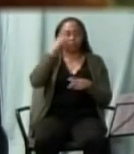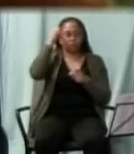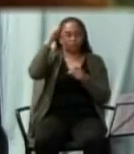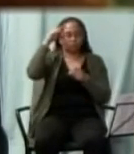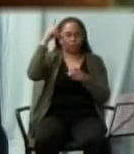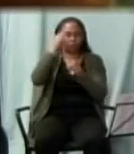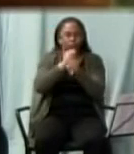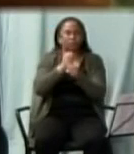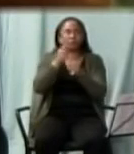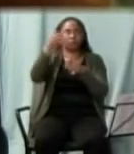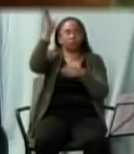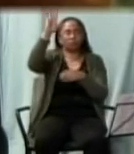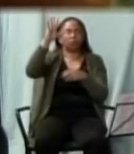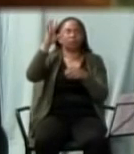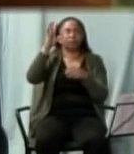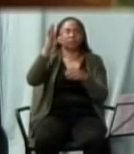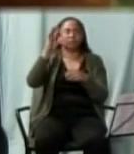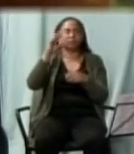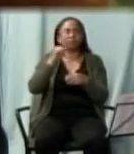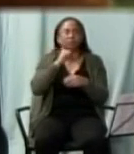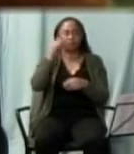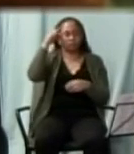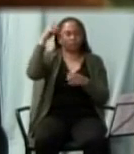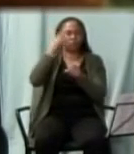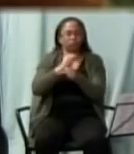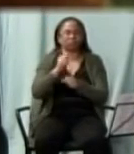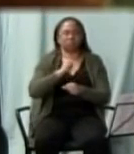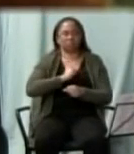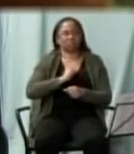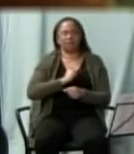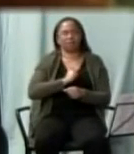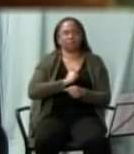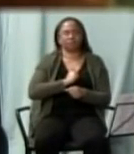in God and not in ourselves